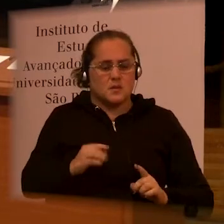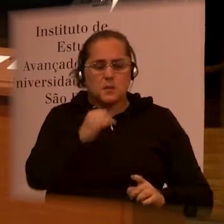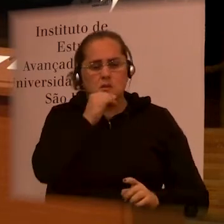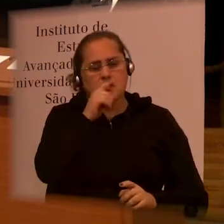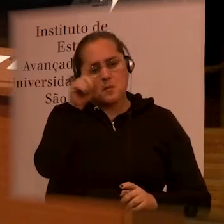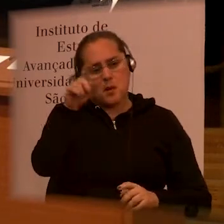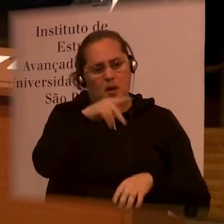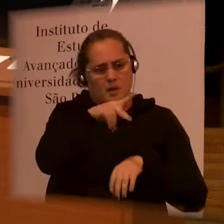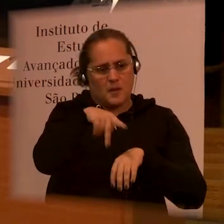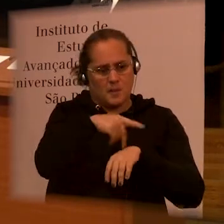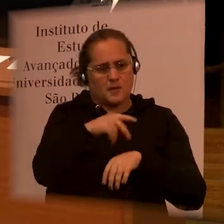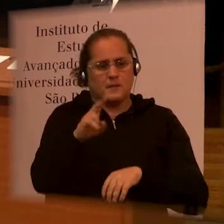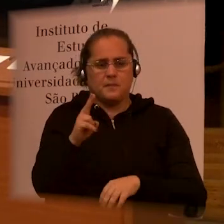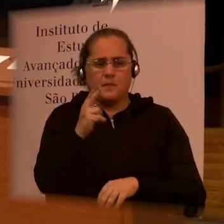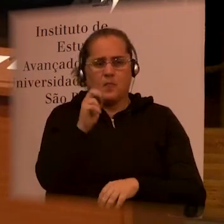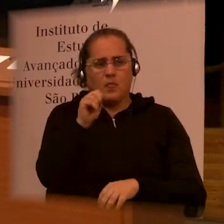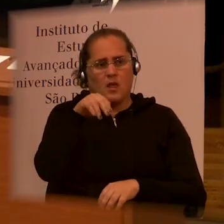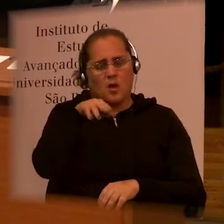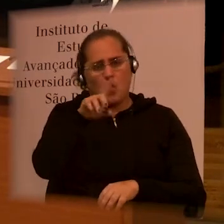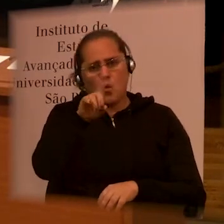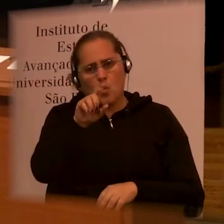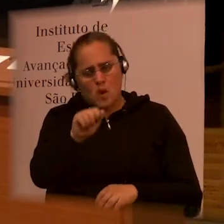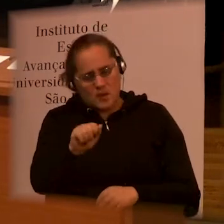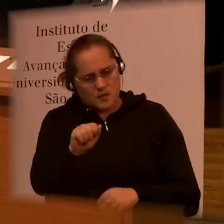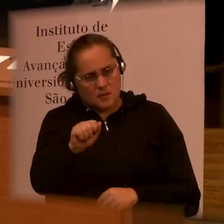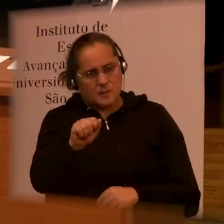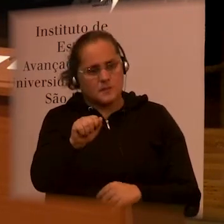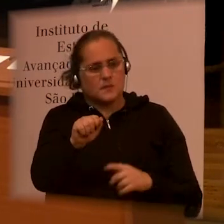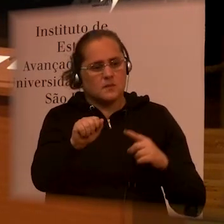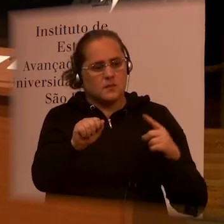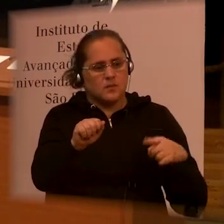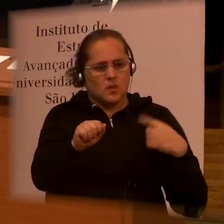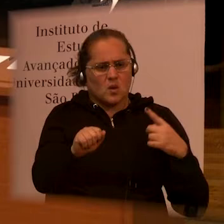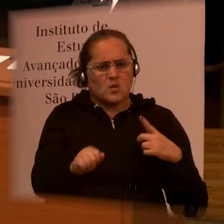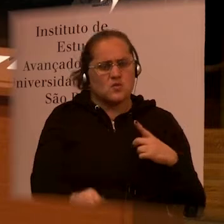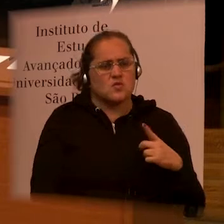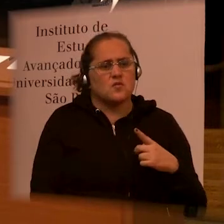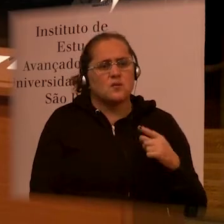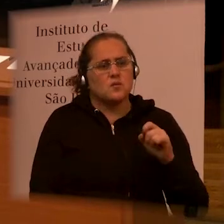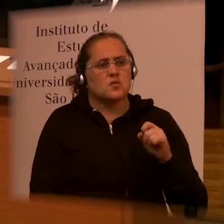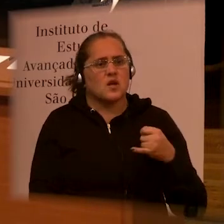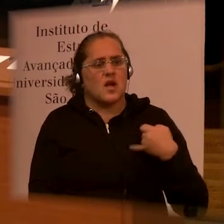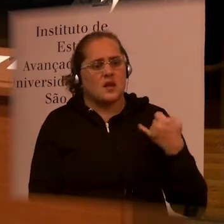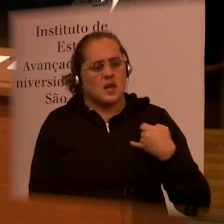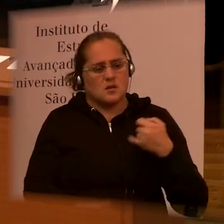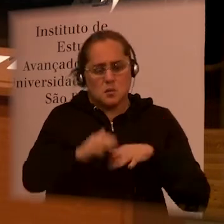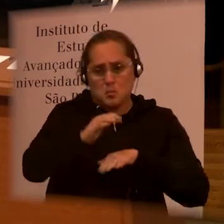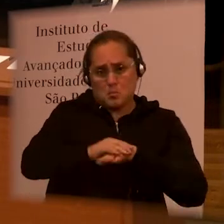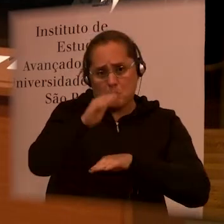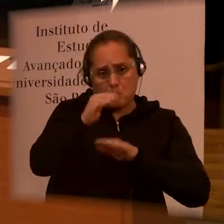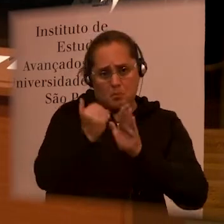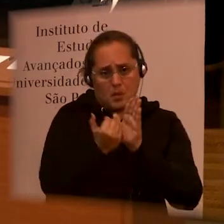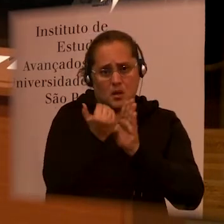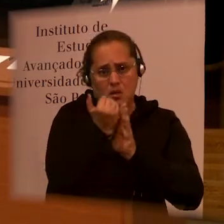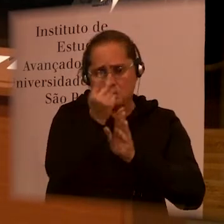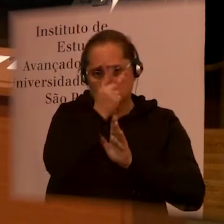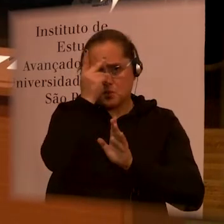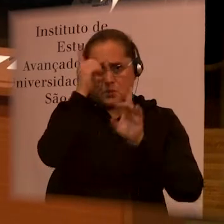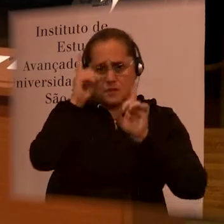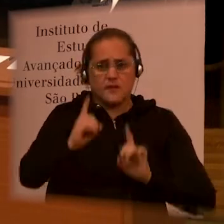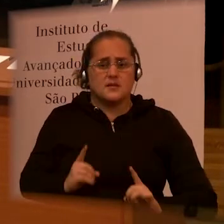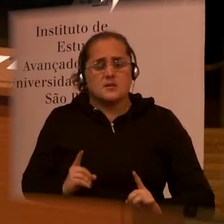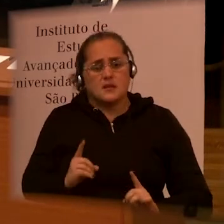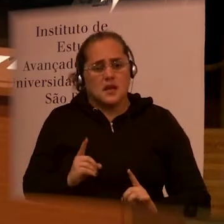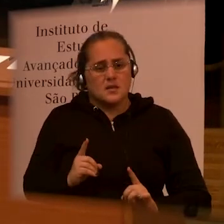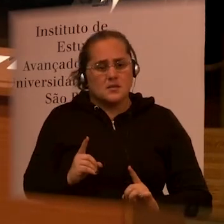and most of the disability was still in older people, even of physical disabilities. We looked in Haiti after the earthquake, and most of it